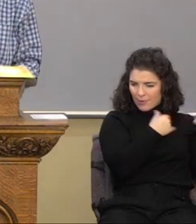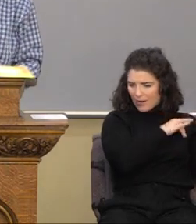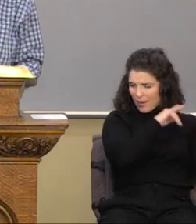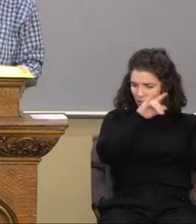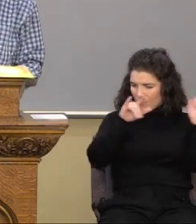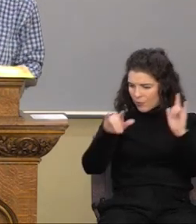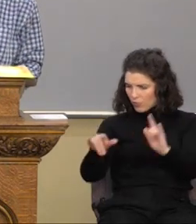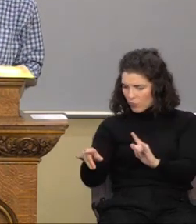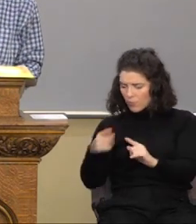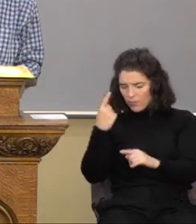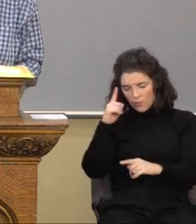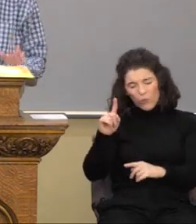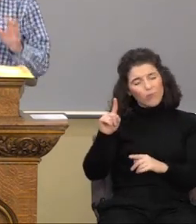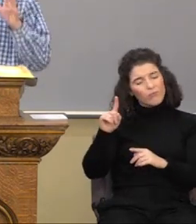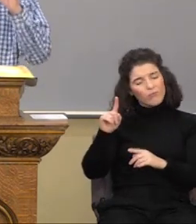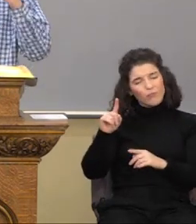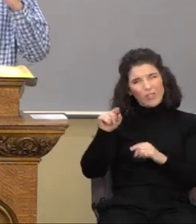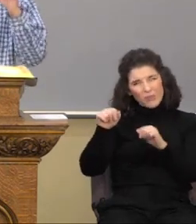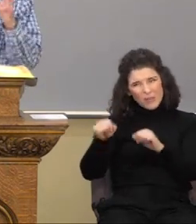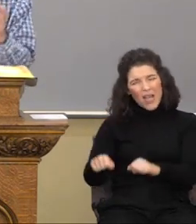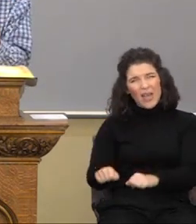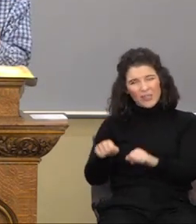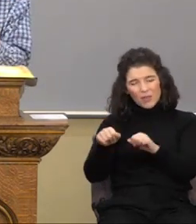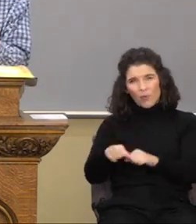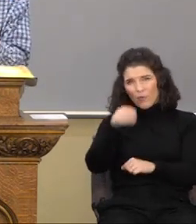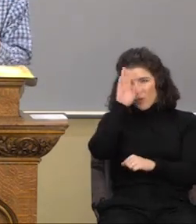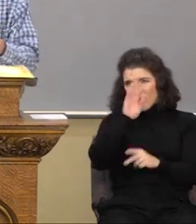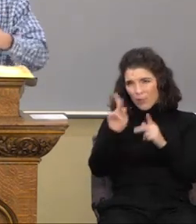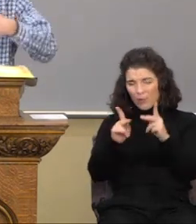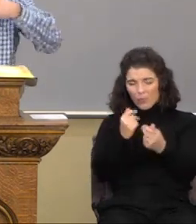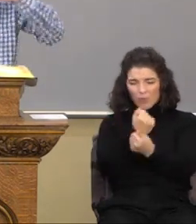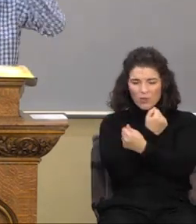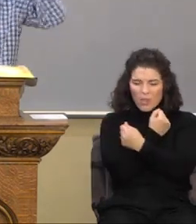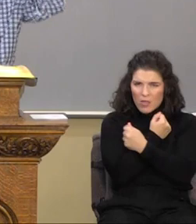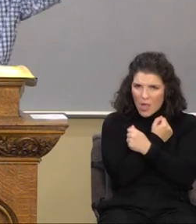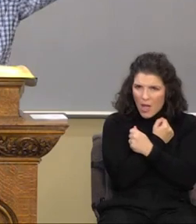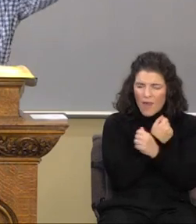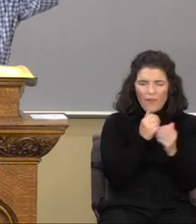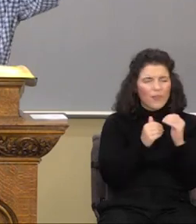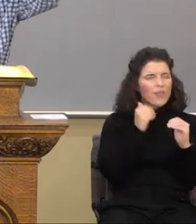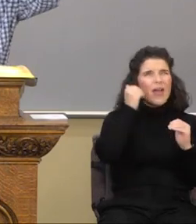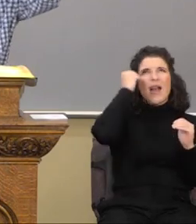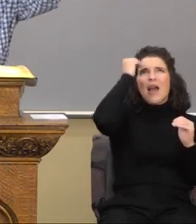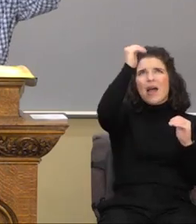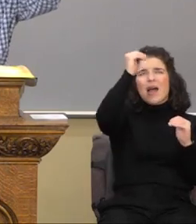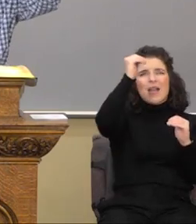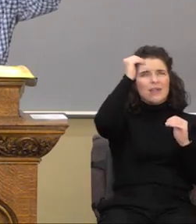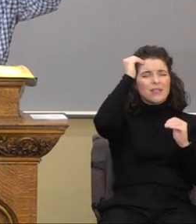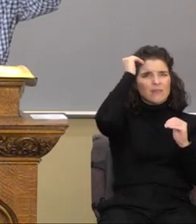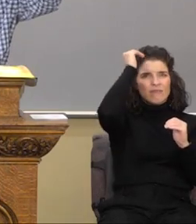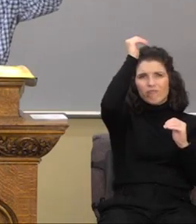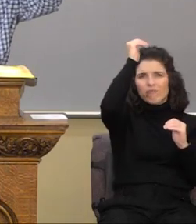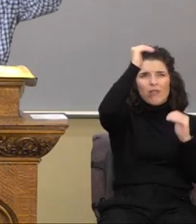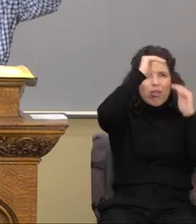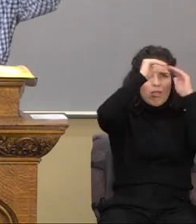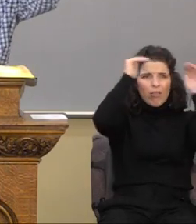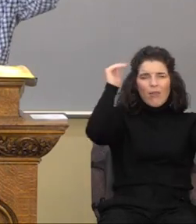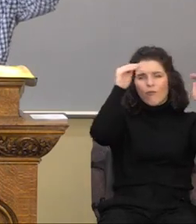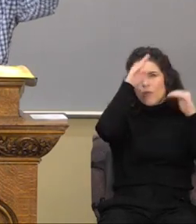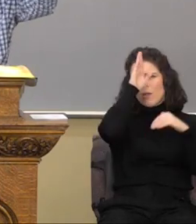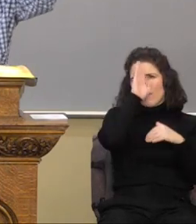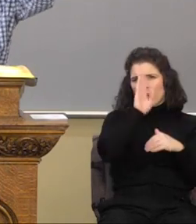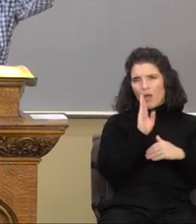it's possible for God's people to love in the highest level of